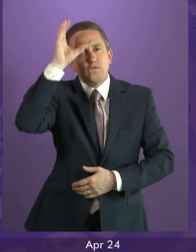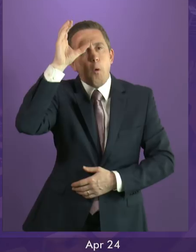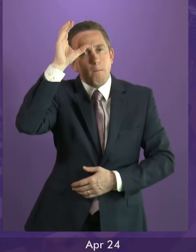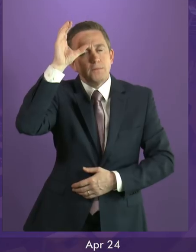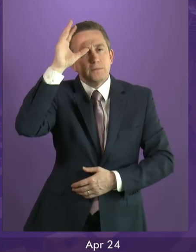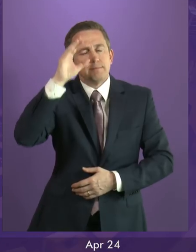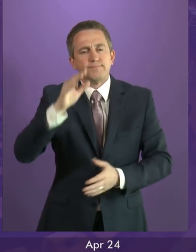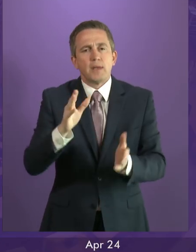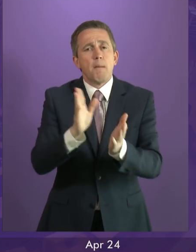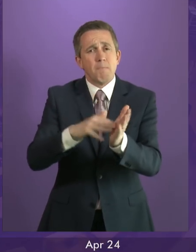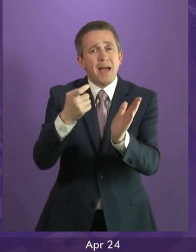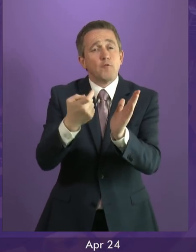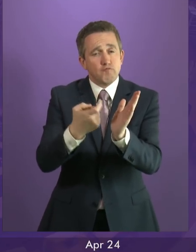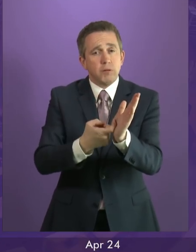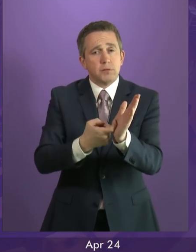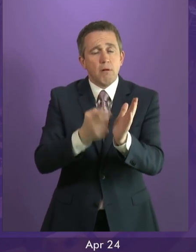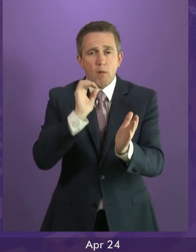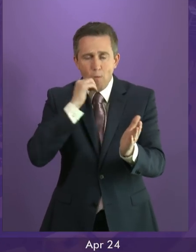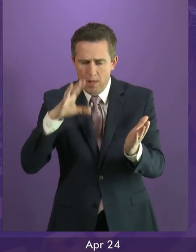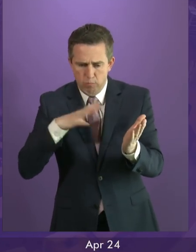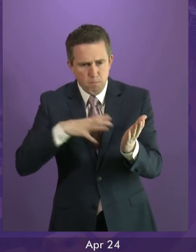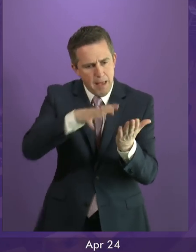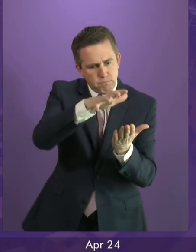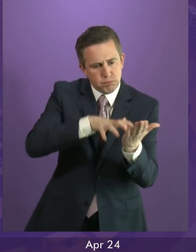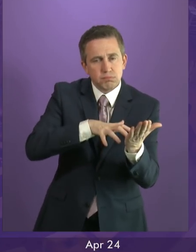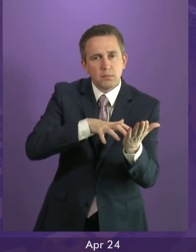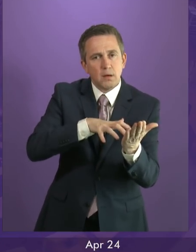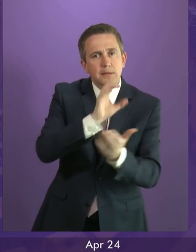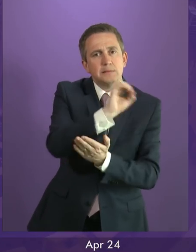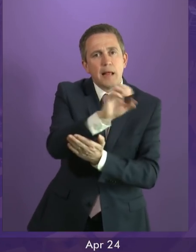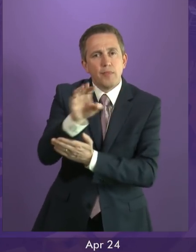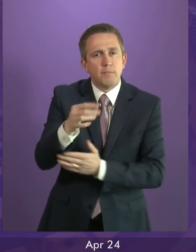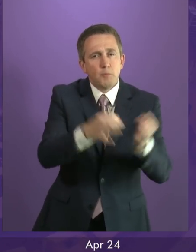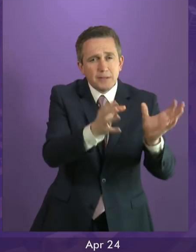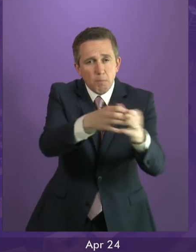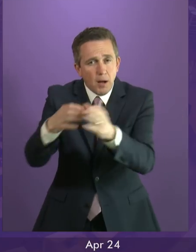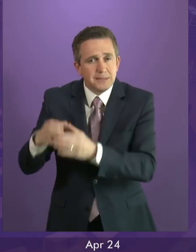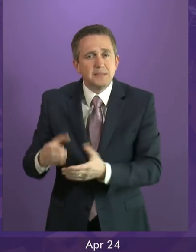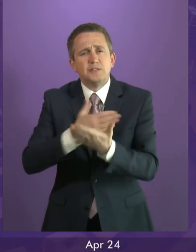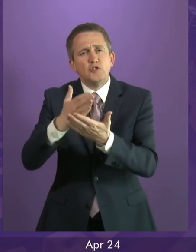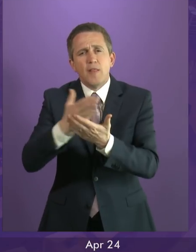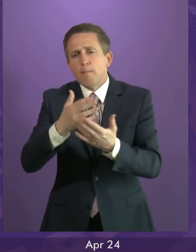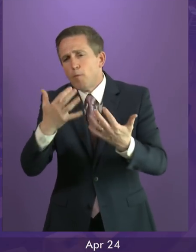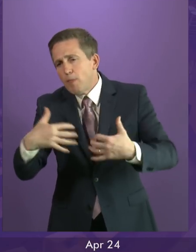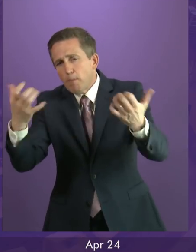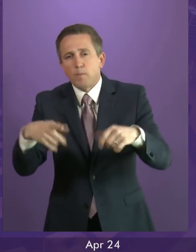Russell will set out more details shortly and seek views from other parties on the operation and remit.